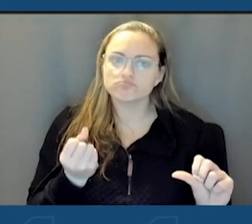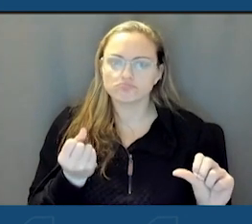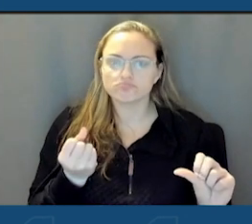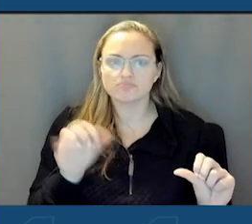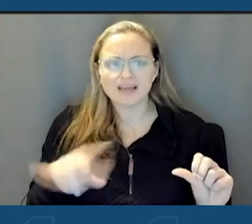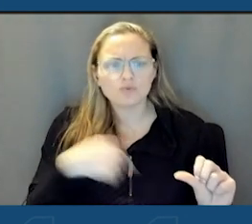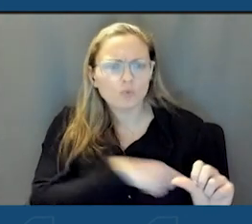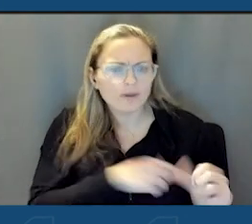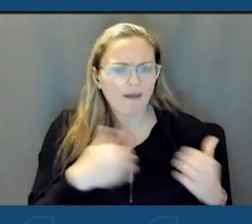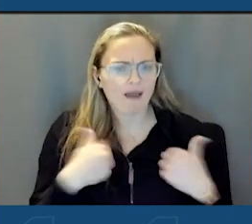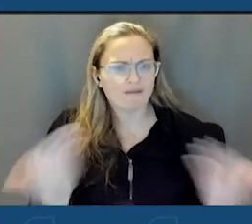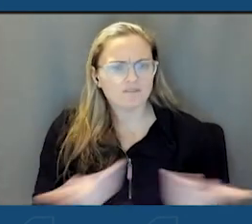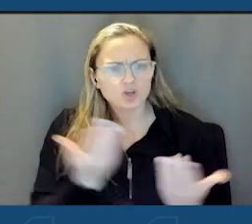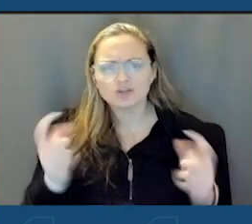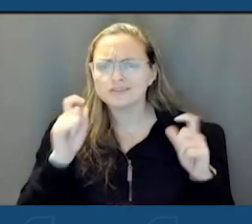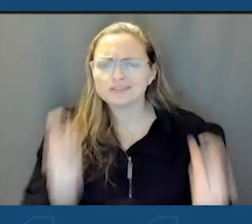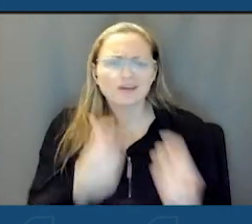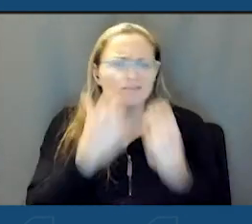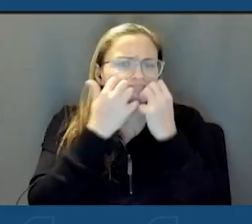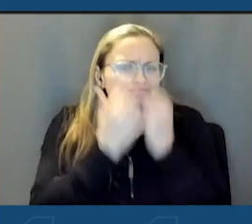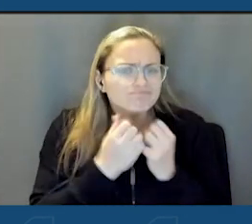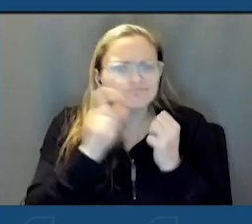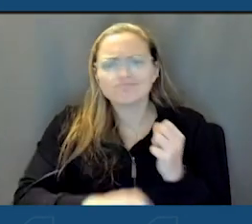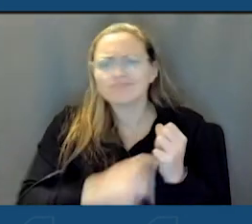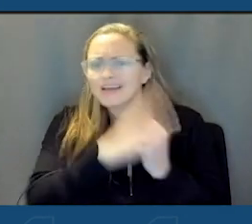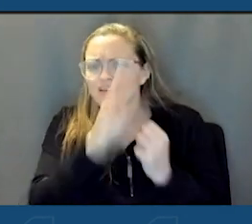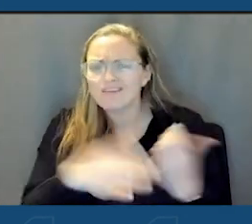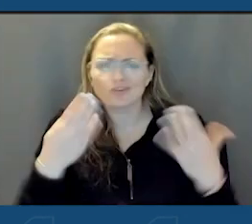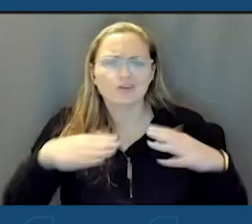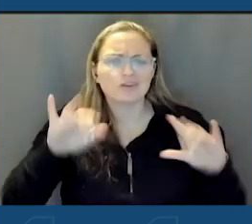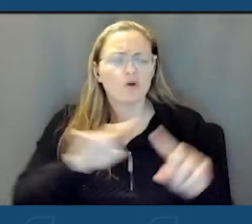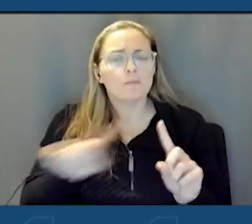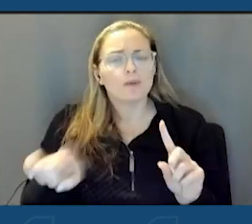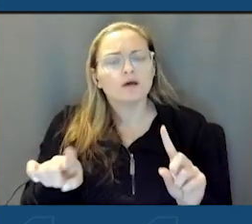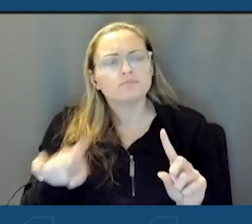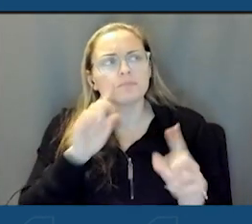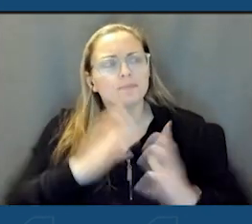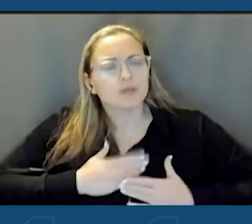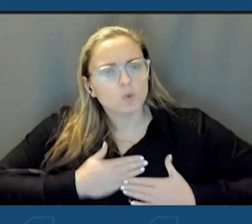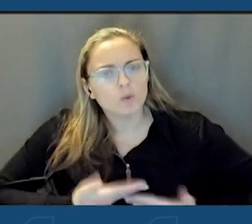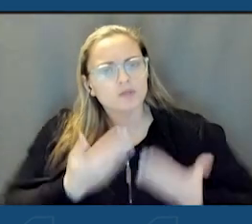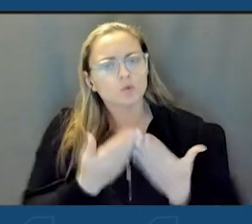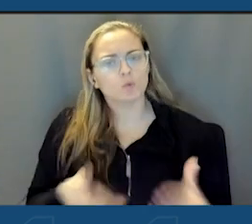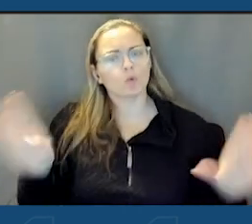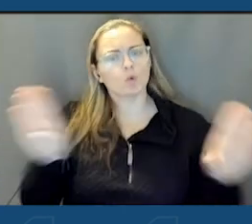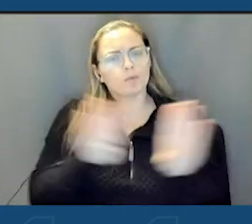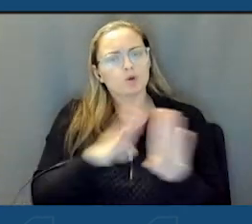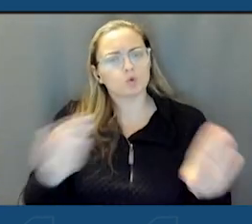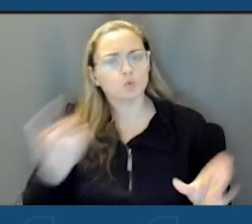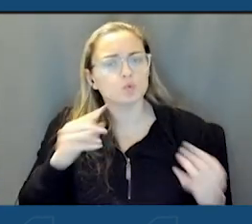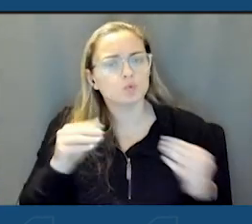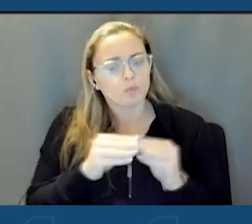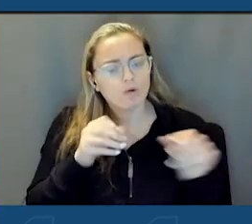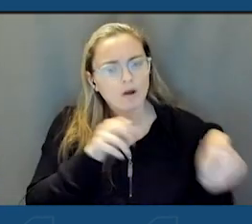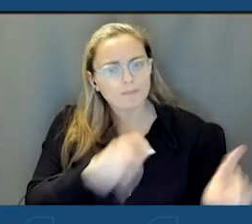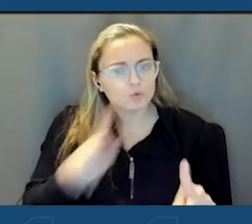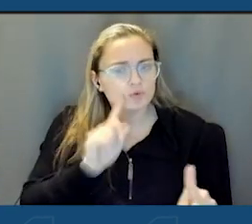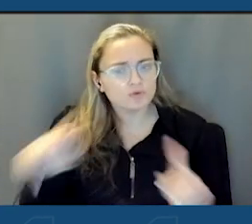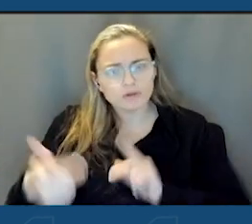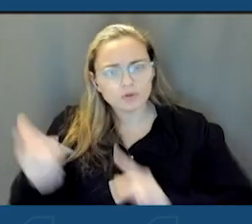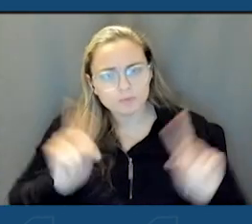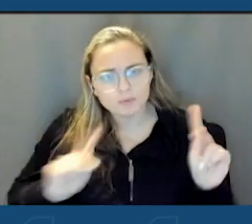have here. That is a gift. We must cherish it. We must never lose that. But also be willing to open up our doors to more opportunities for others